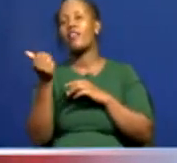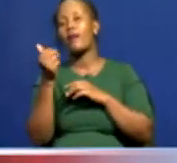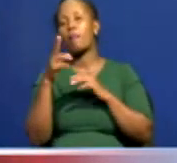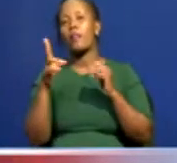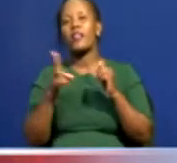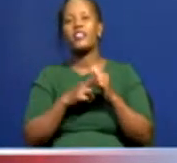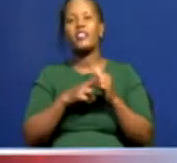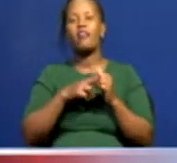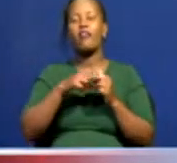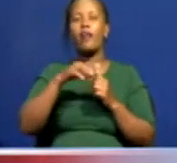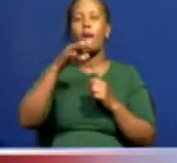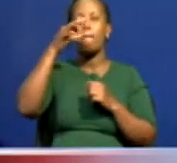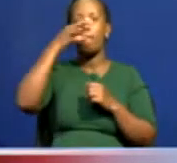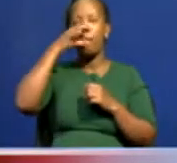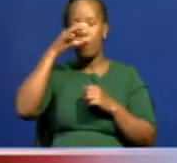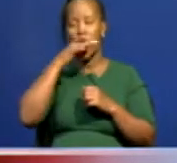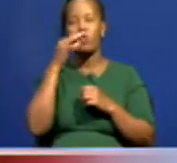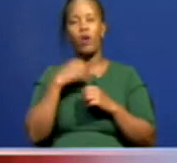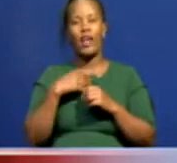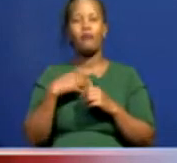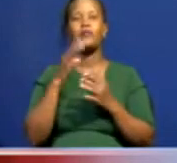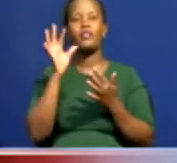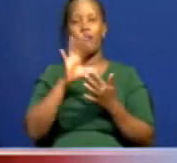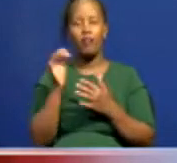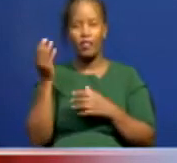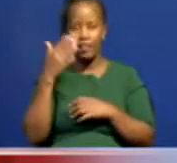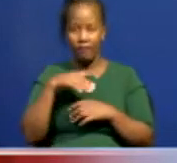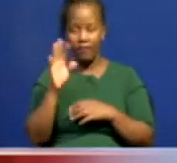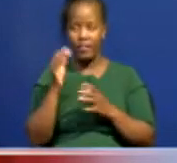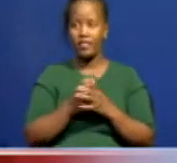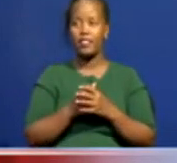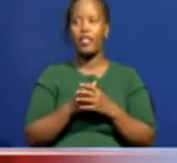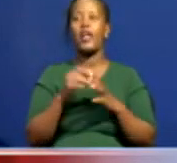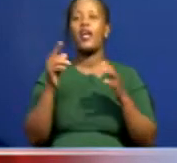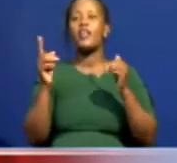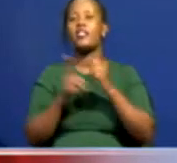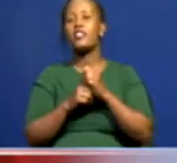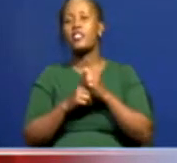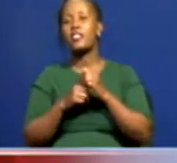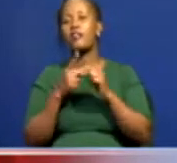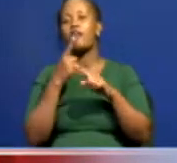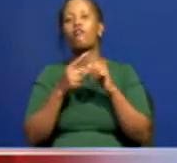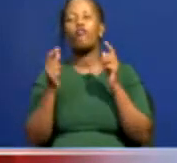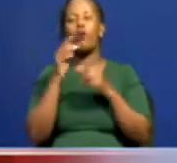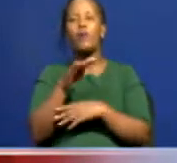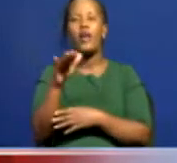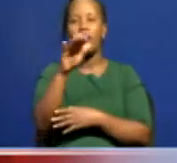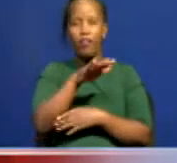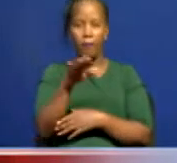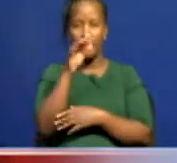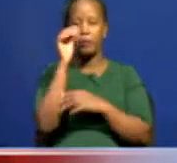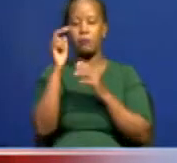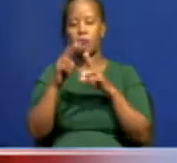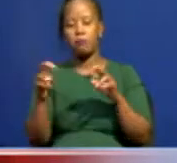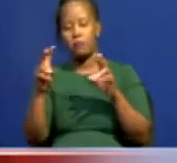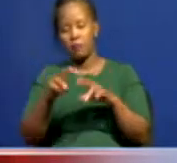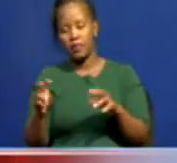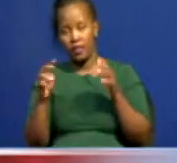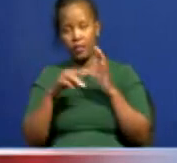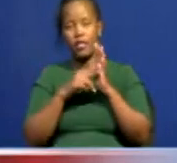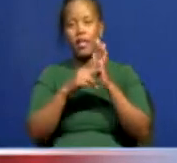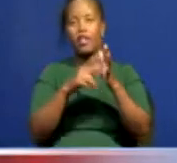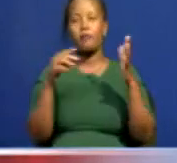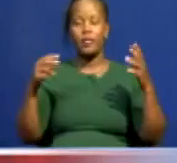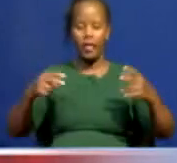isolations were identified With six from environmental surveillance sites, especially in